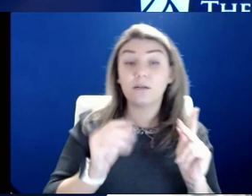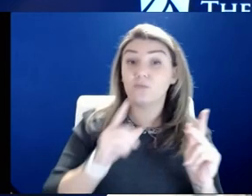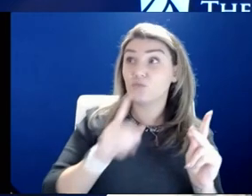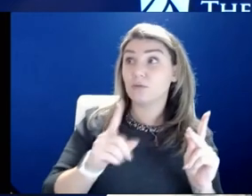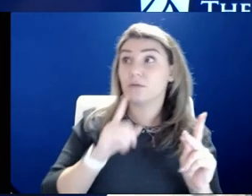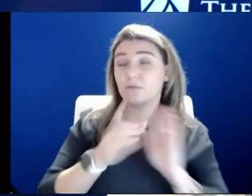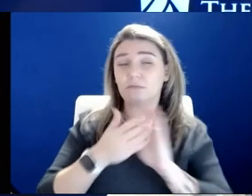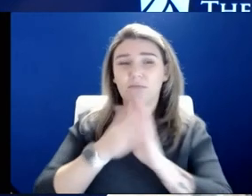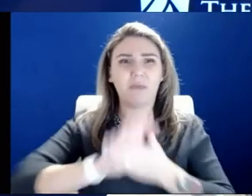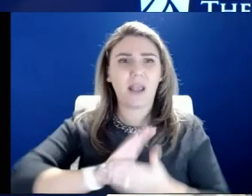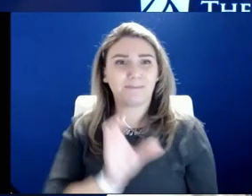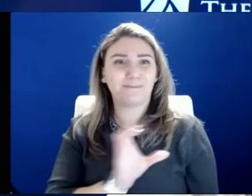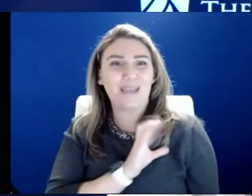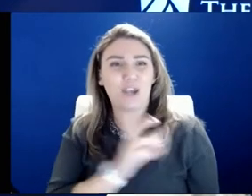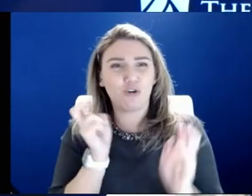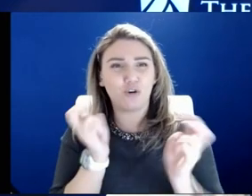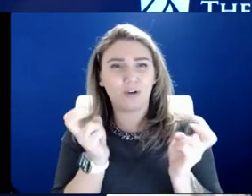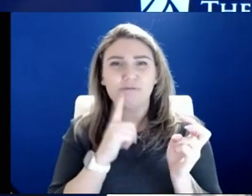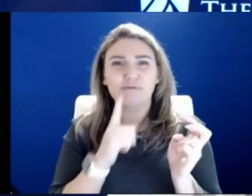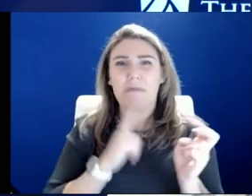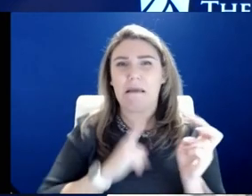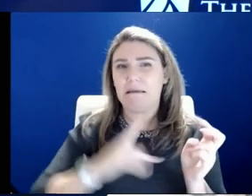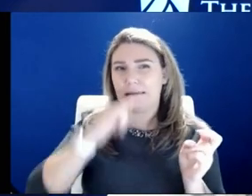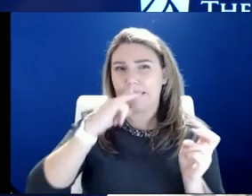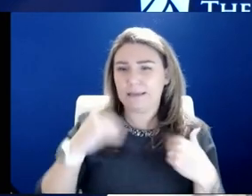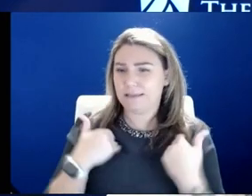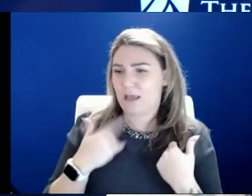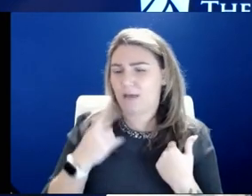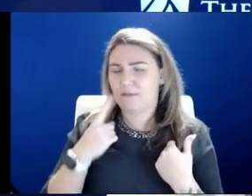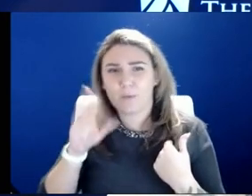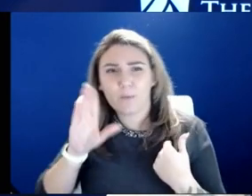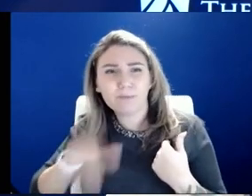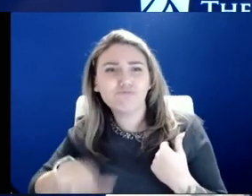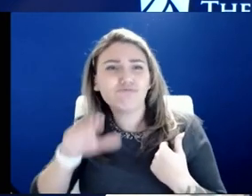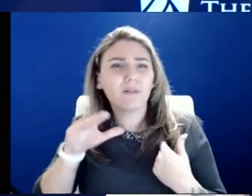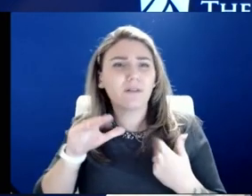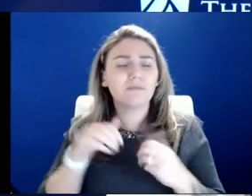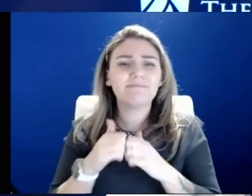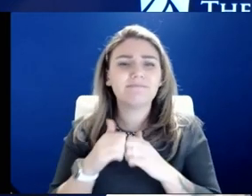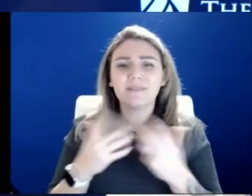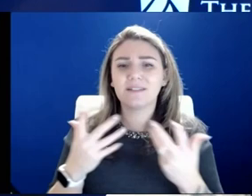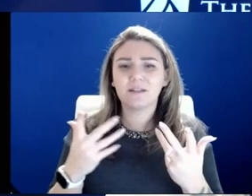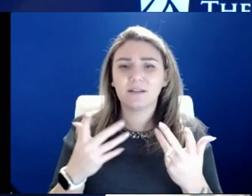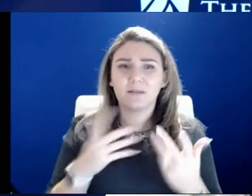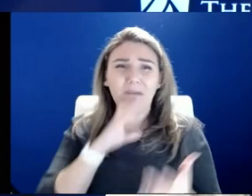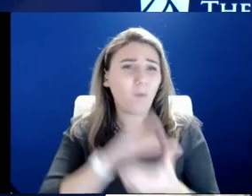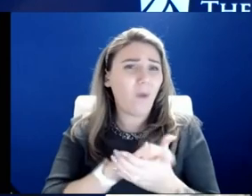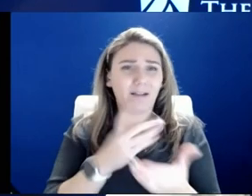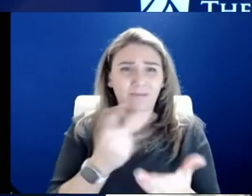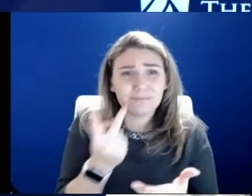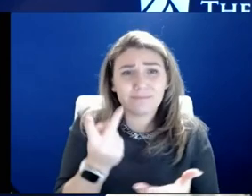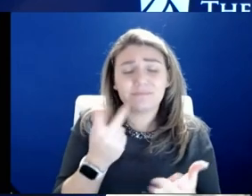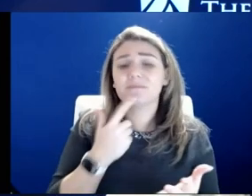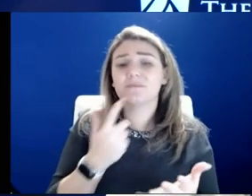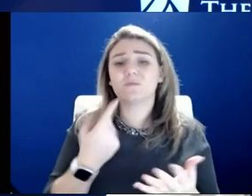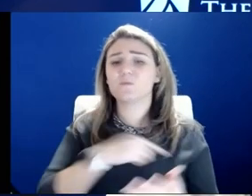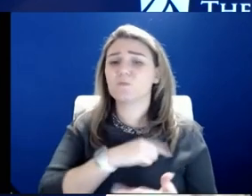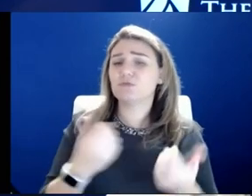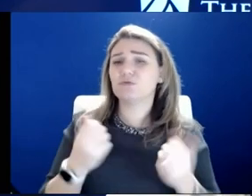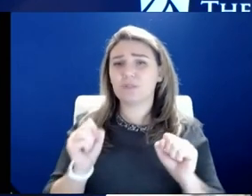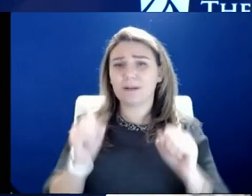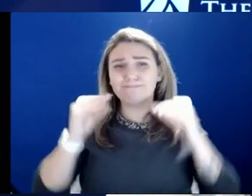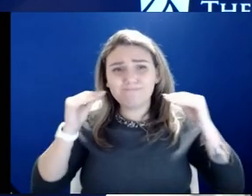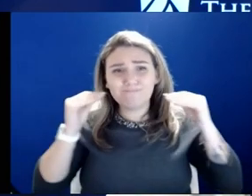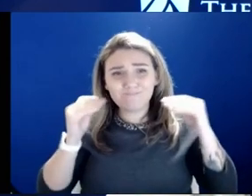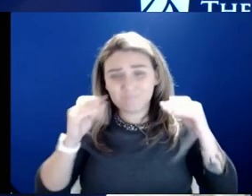issue. My kids were young and we're raising them together, my wife and I, and we try to teach our kids the